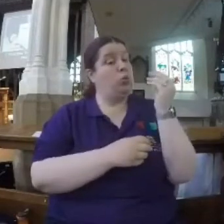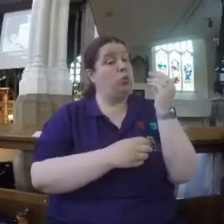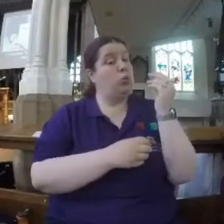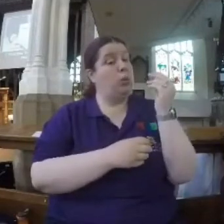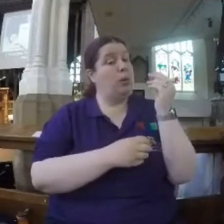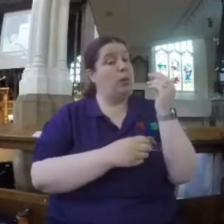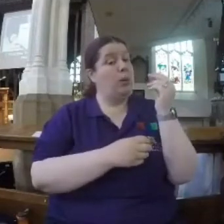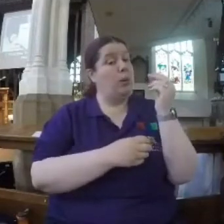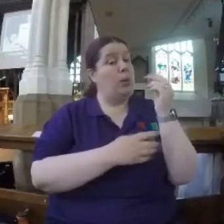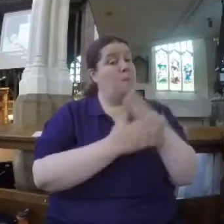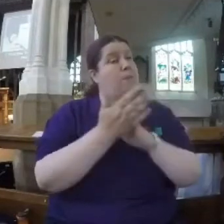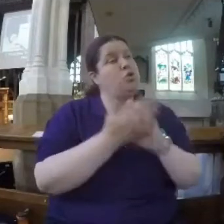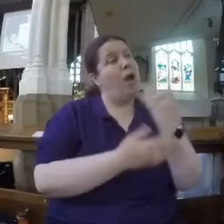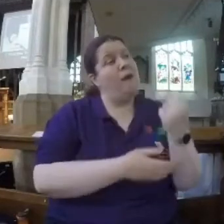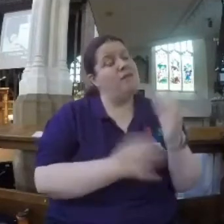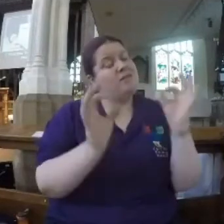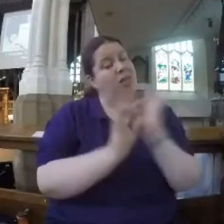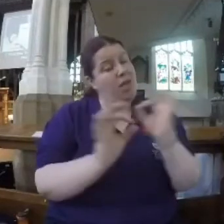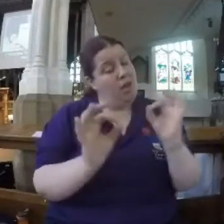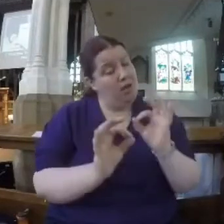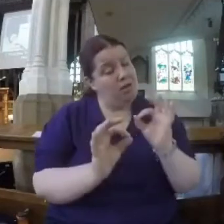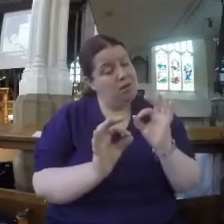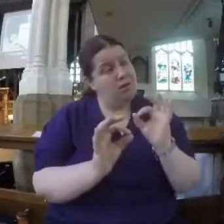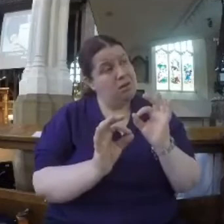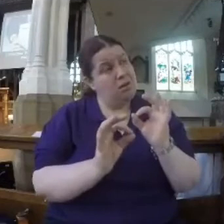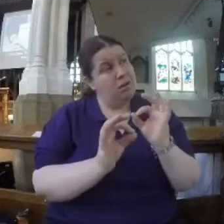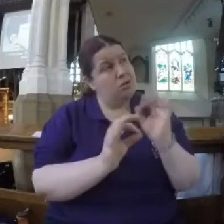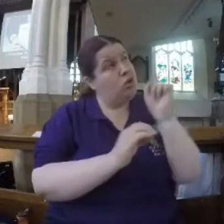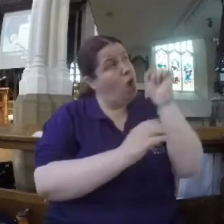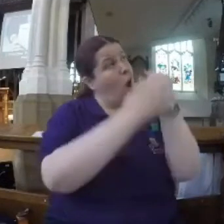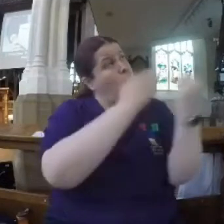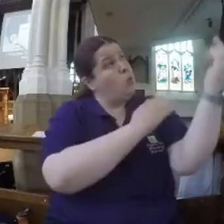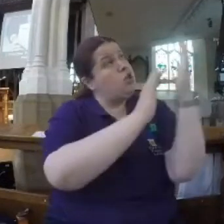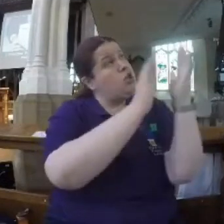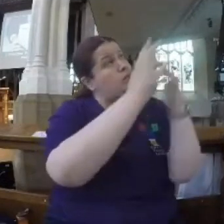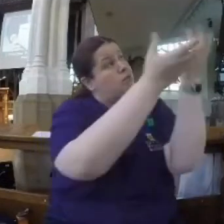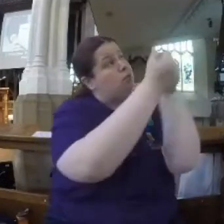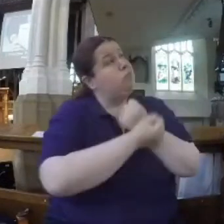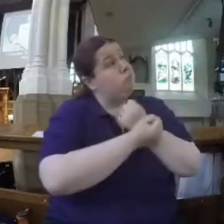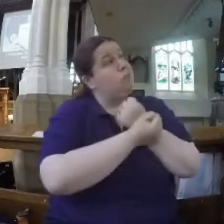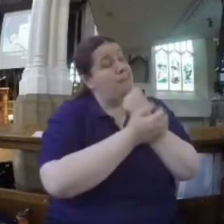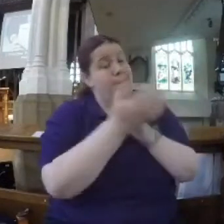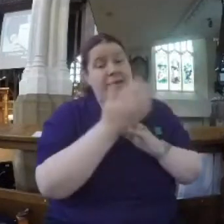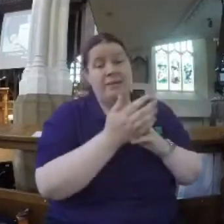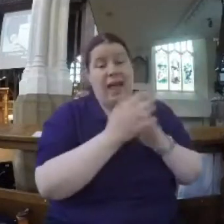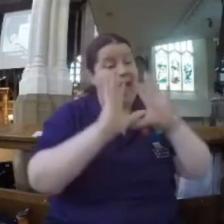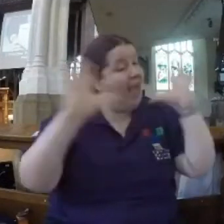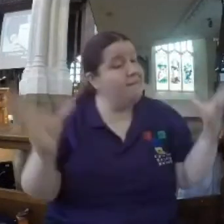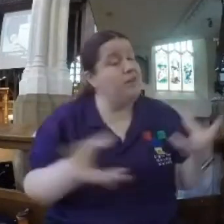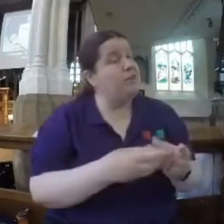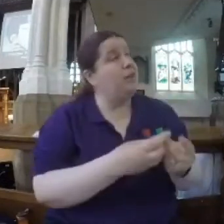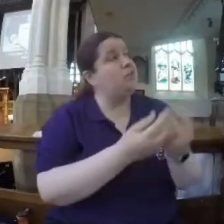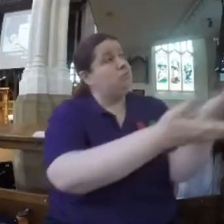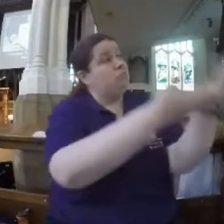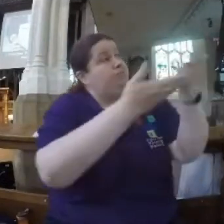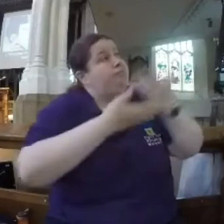it's having nothing but possessing everything. Having nothing but Jesus. Only Jesus. Because that's all we need. We sang